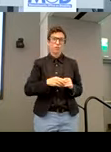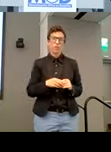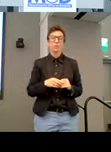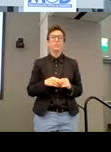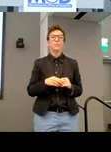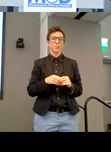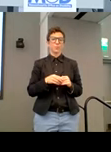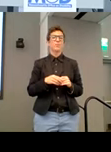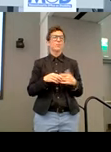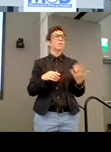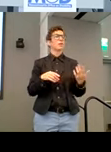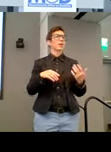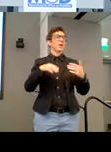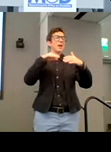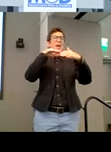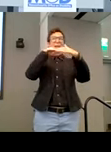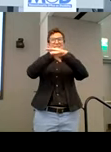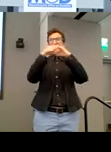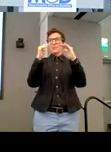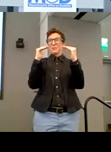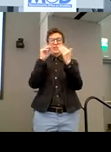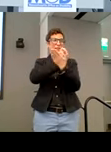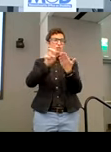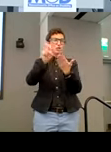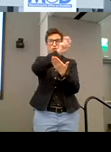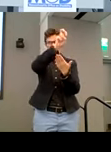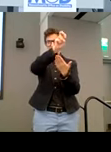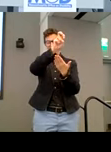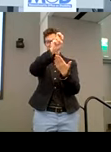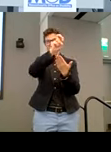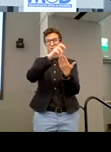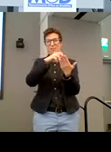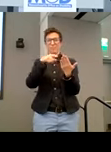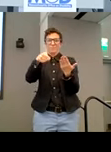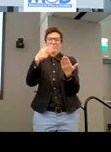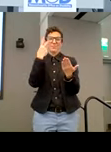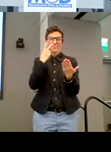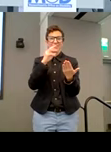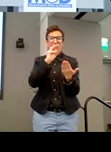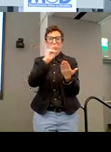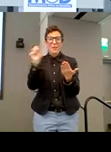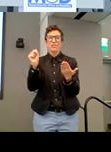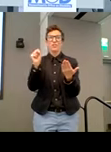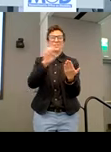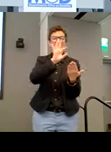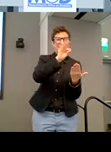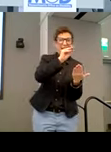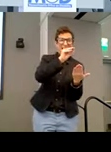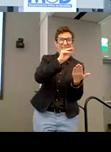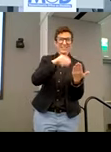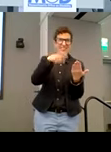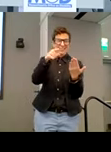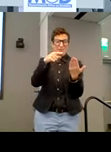some of the future things, accessibility is a journey as I show in this Massachusetts road, going to the Mass Pike into Worcester,